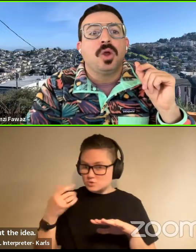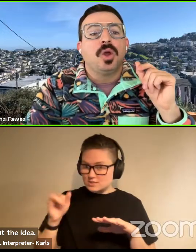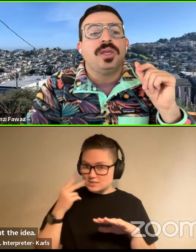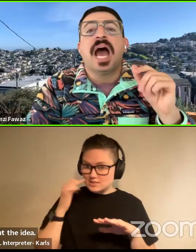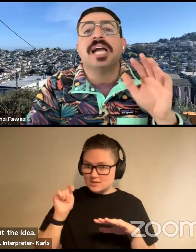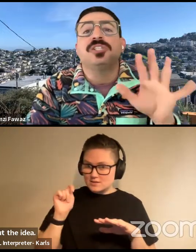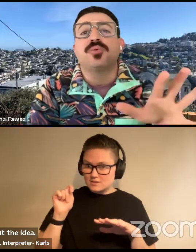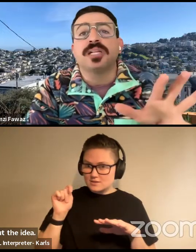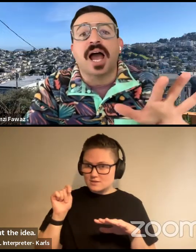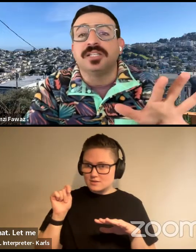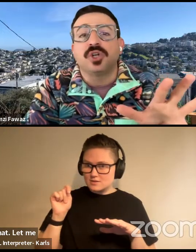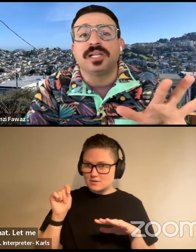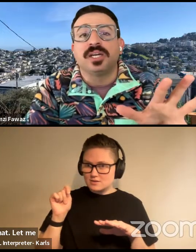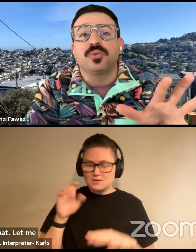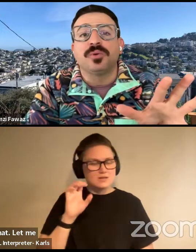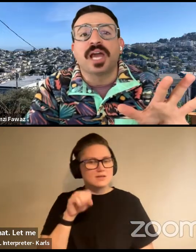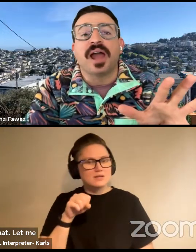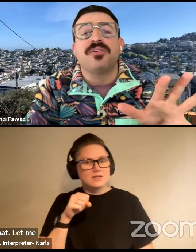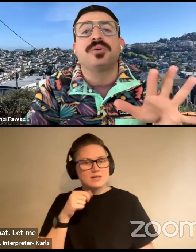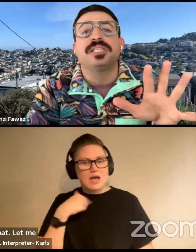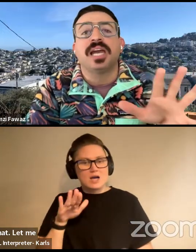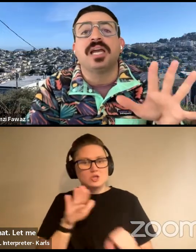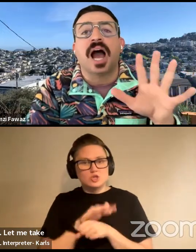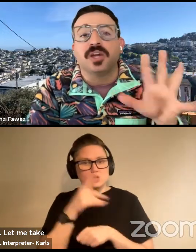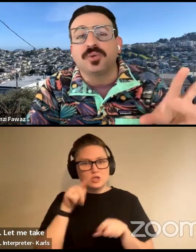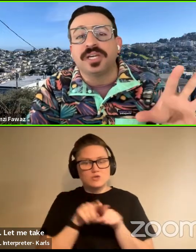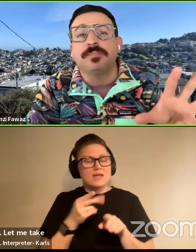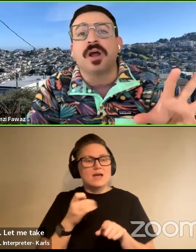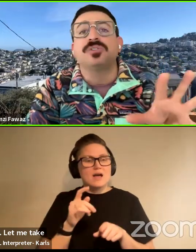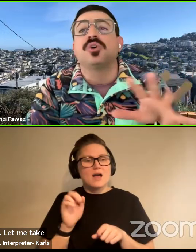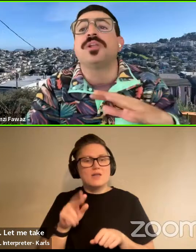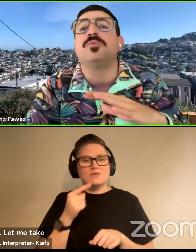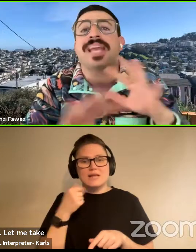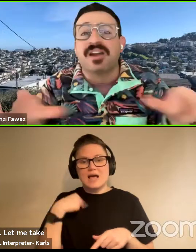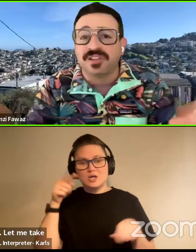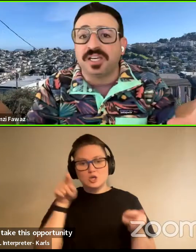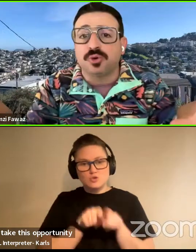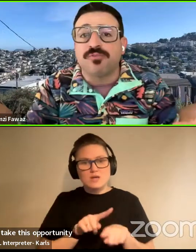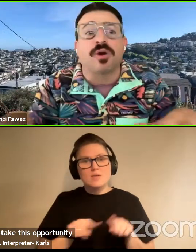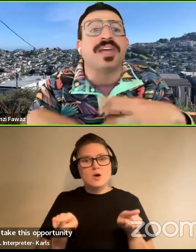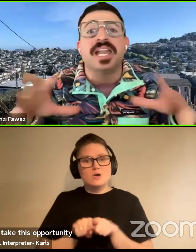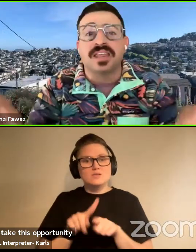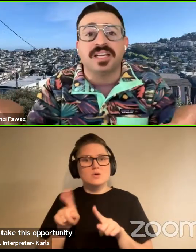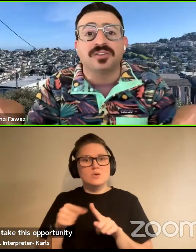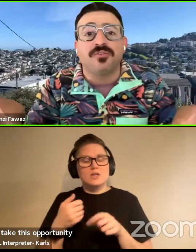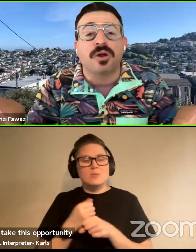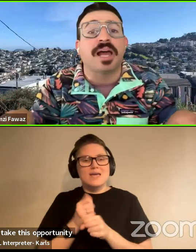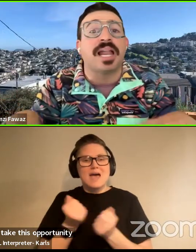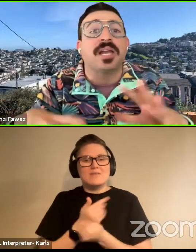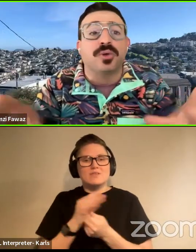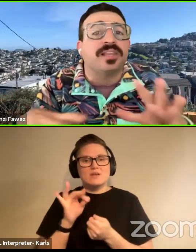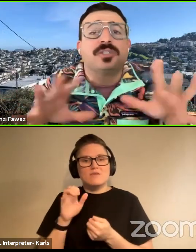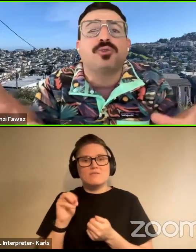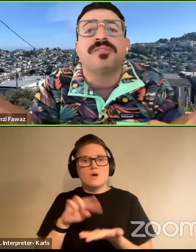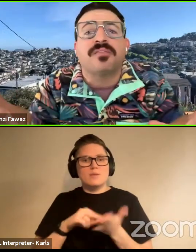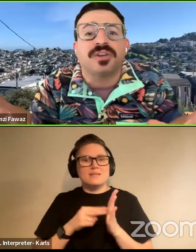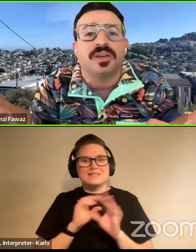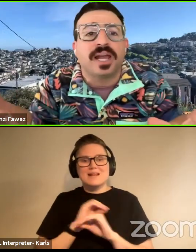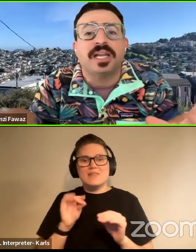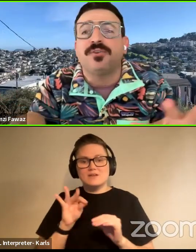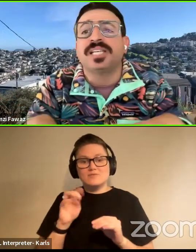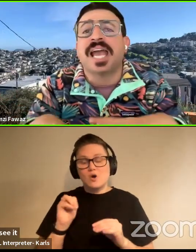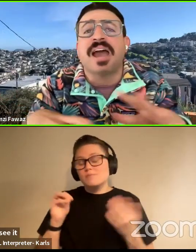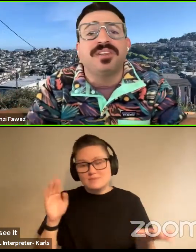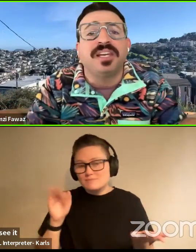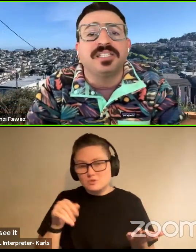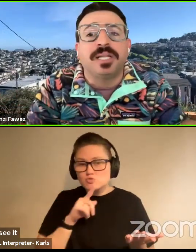it? I, I, I, I totally agree with how Heather was saying, I agree, but also when you make everything into a form that nothing is a form. And I agree, that's true of